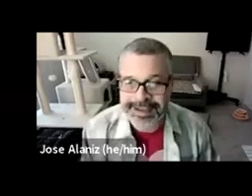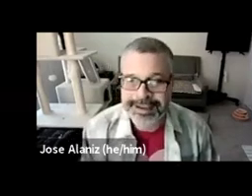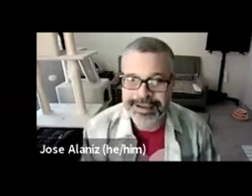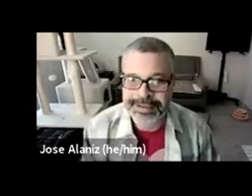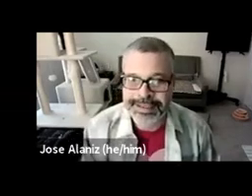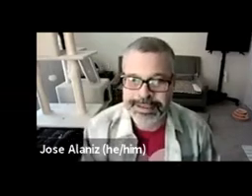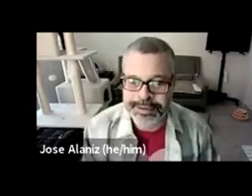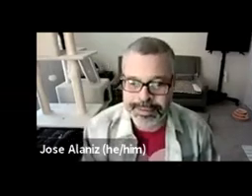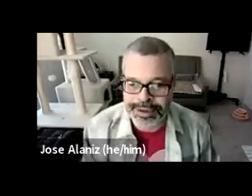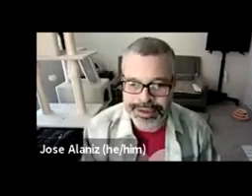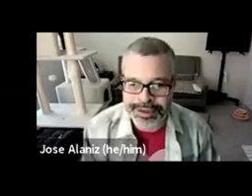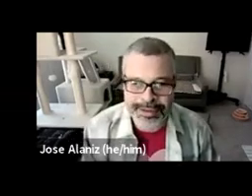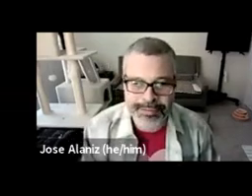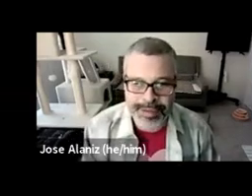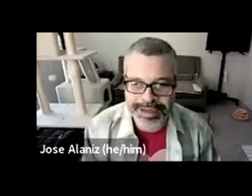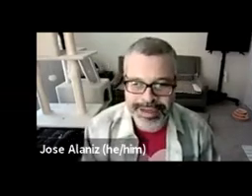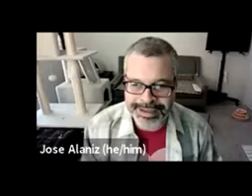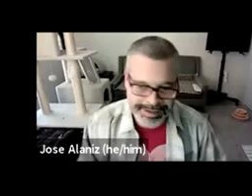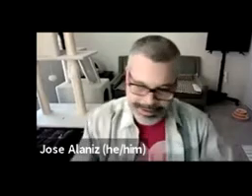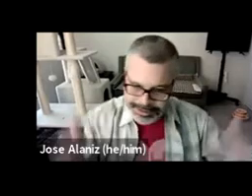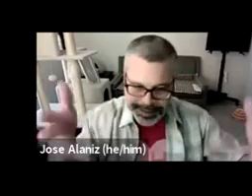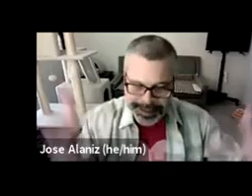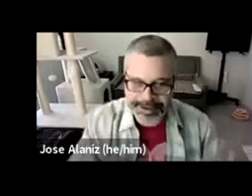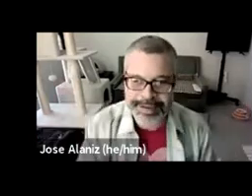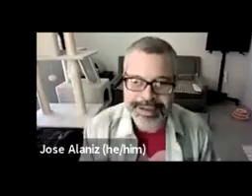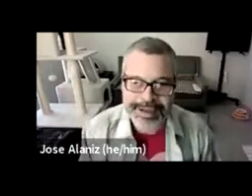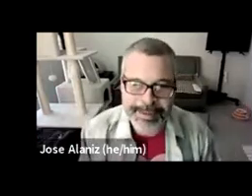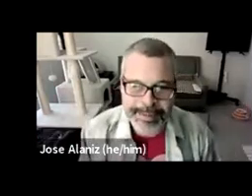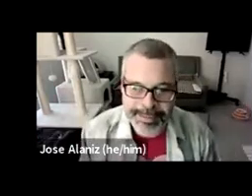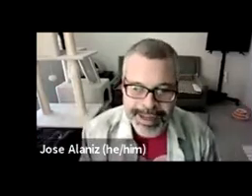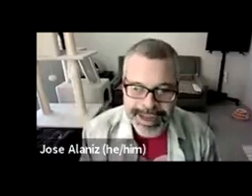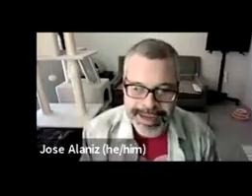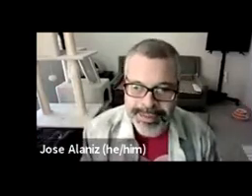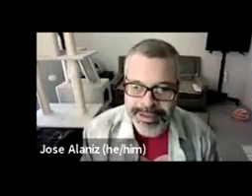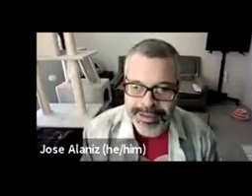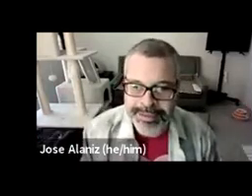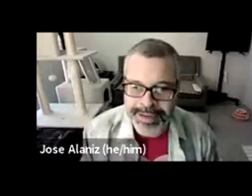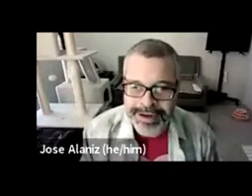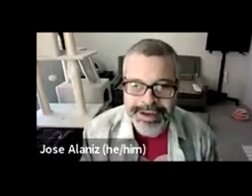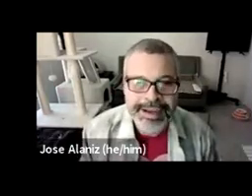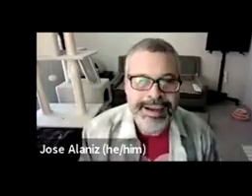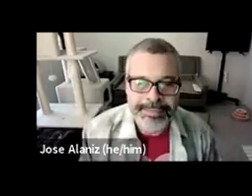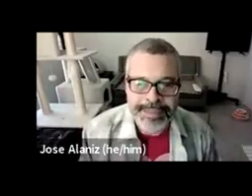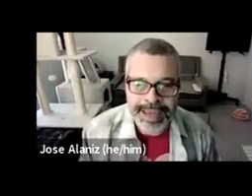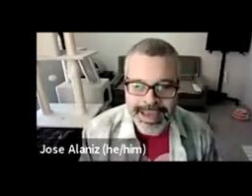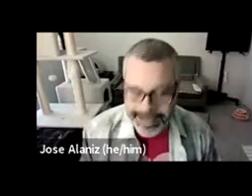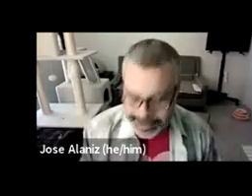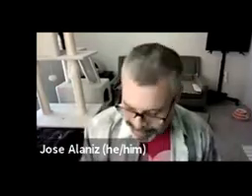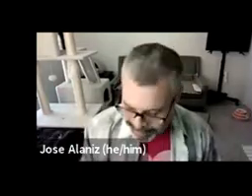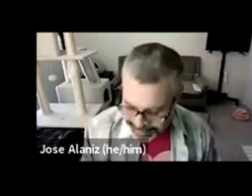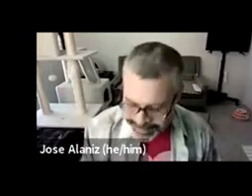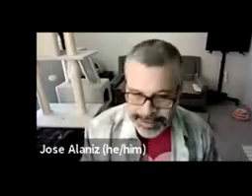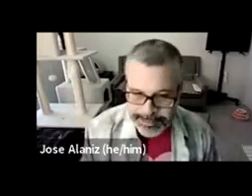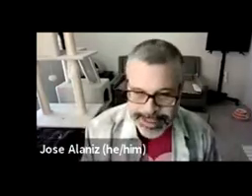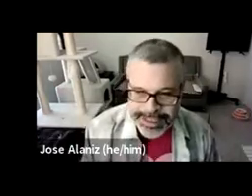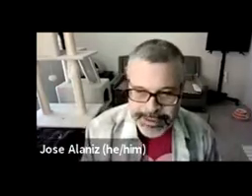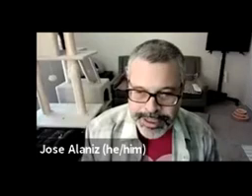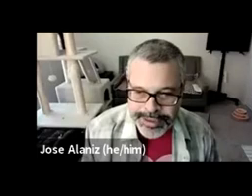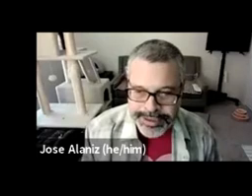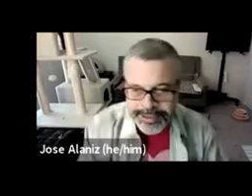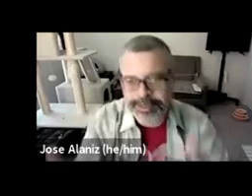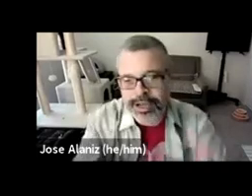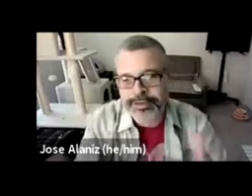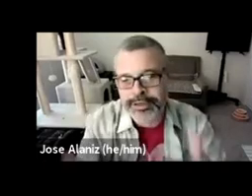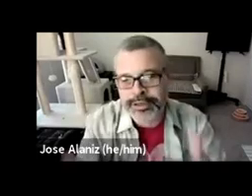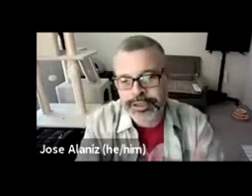biography of these two. Two important, um, women in the history of, uh, blind people in America. Um, and it does, uh, really